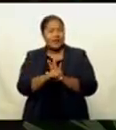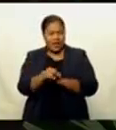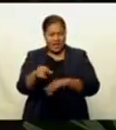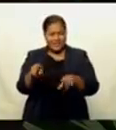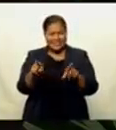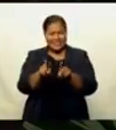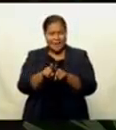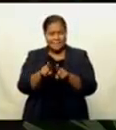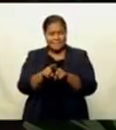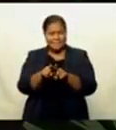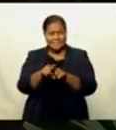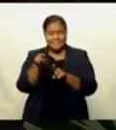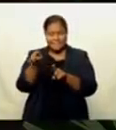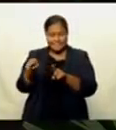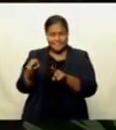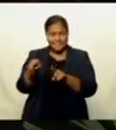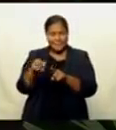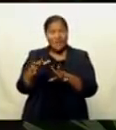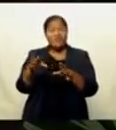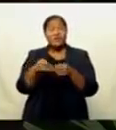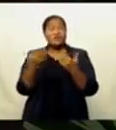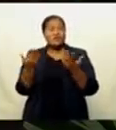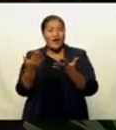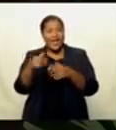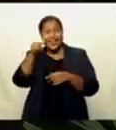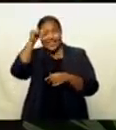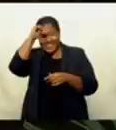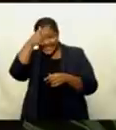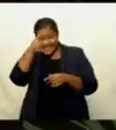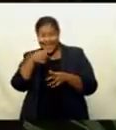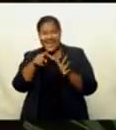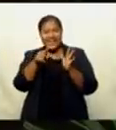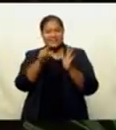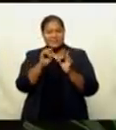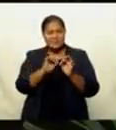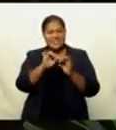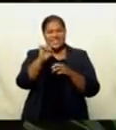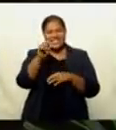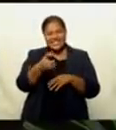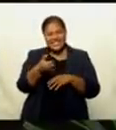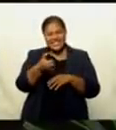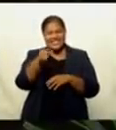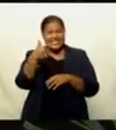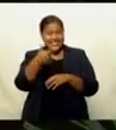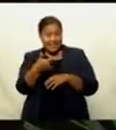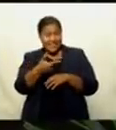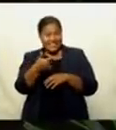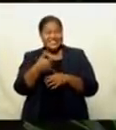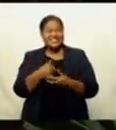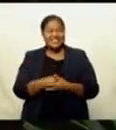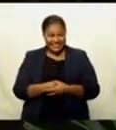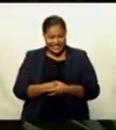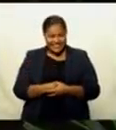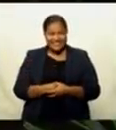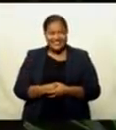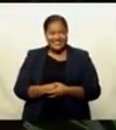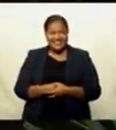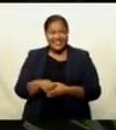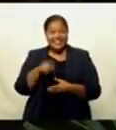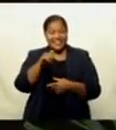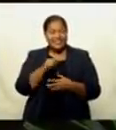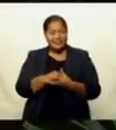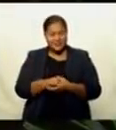variant that was detected during the second outbreak, which is the Indian variant, that is the B